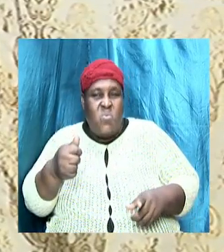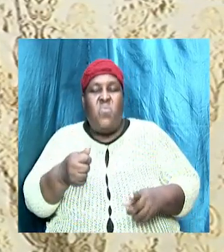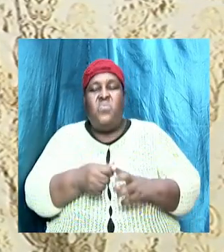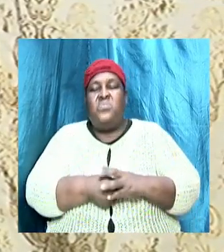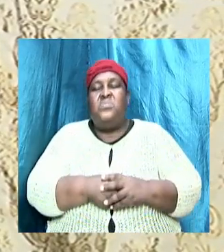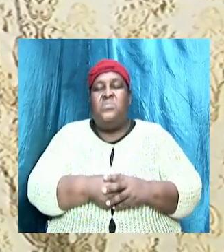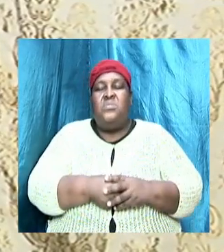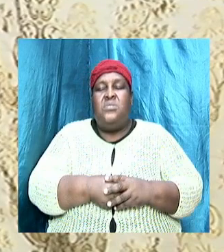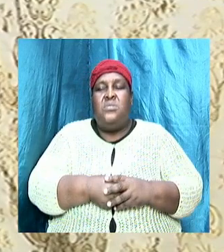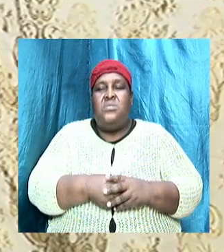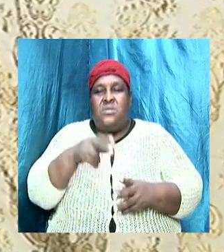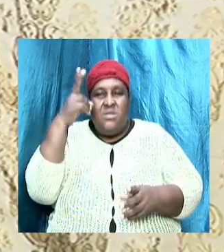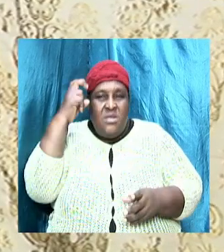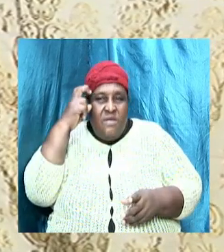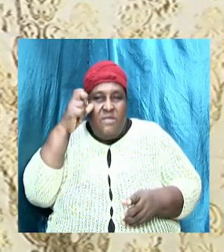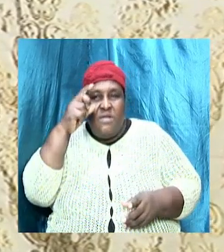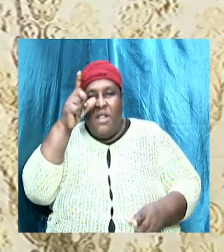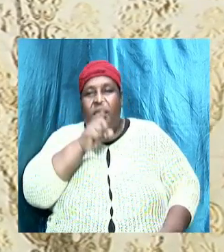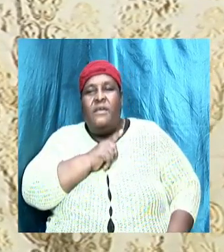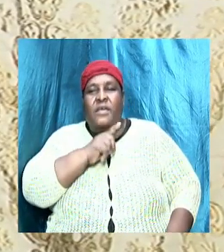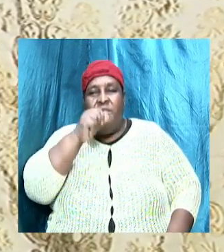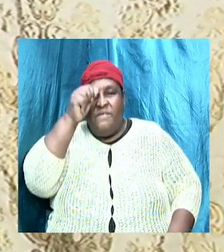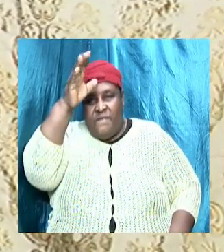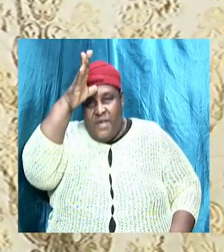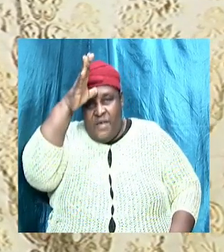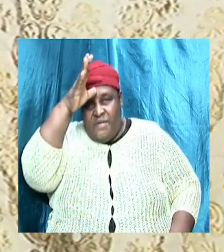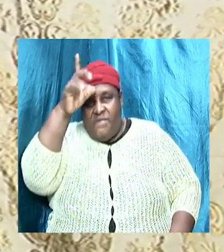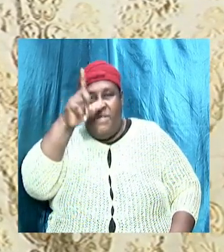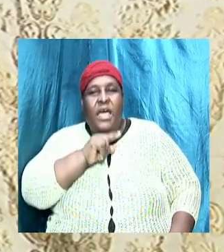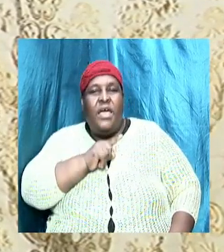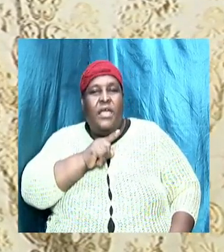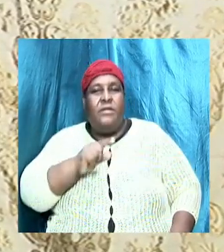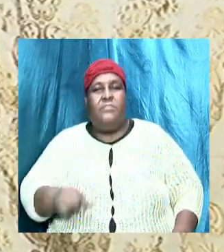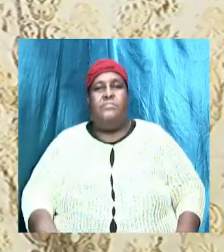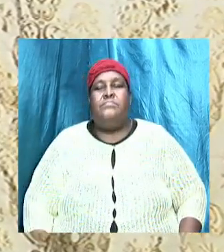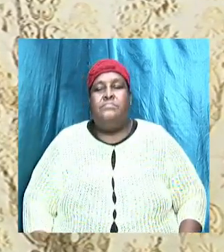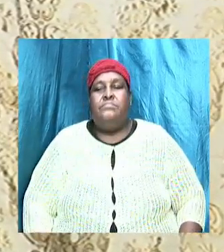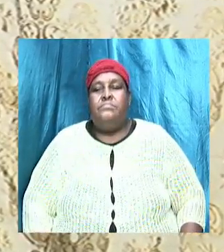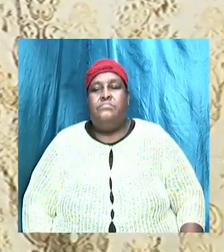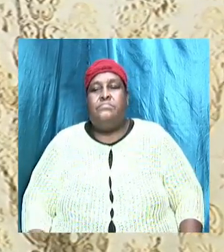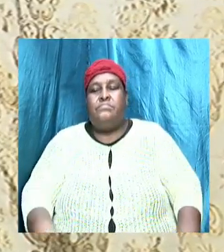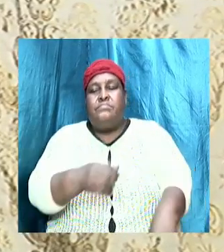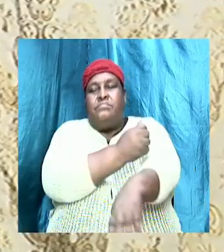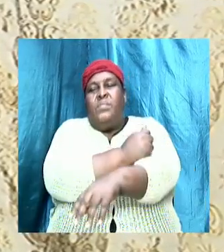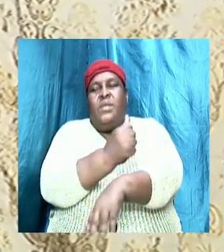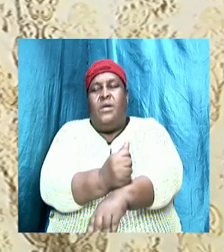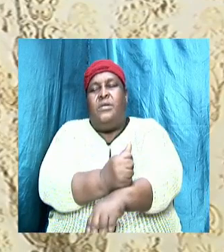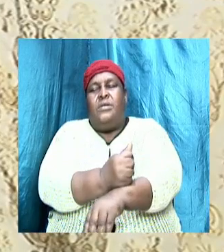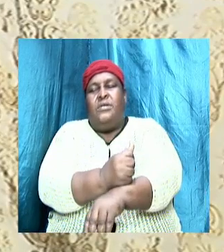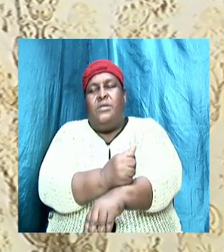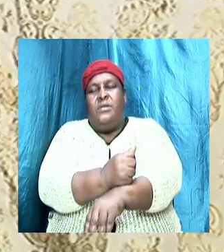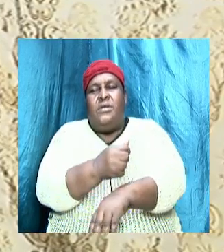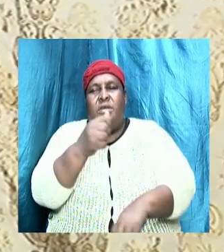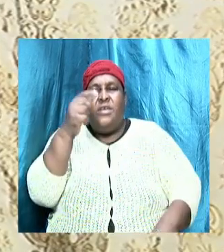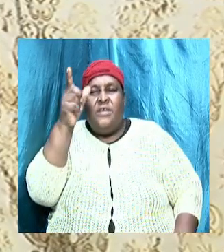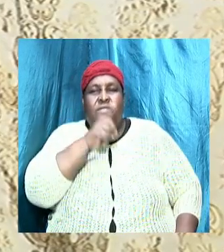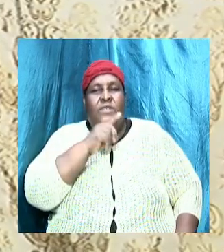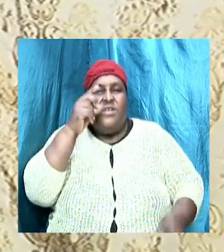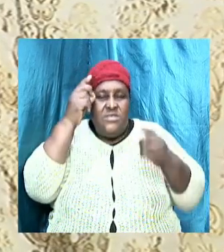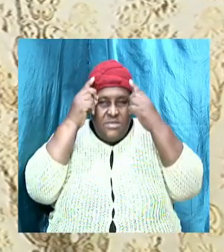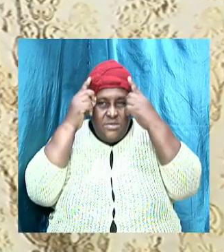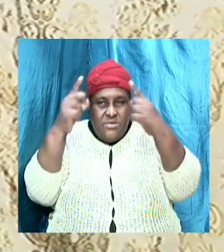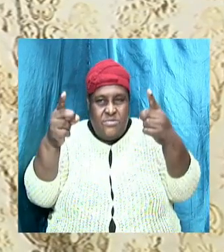of it. And this, amen. So the authority that false doctrine